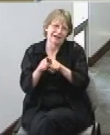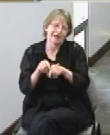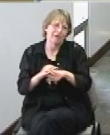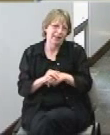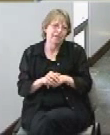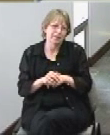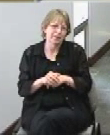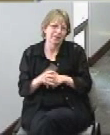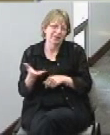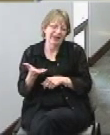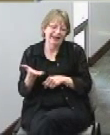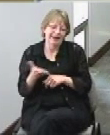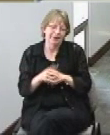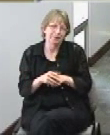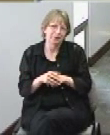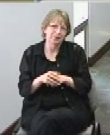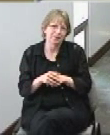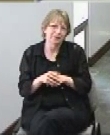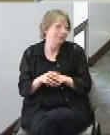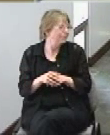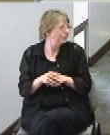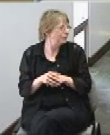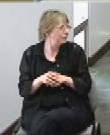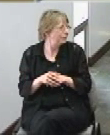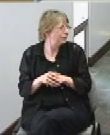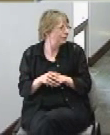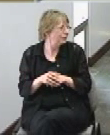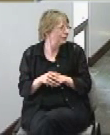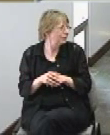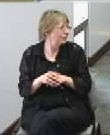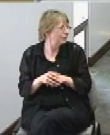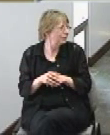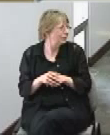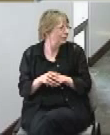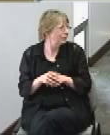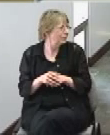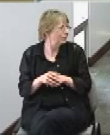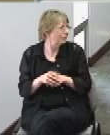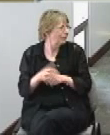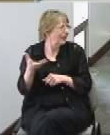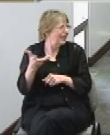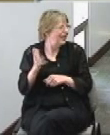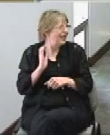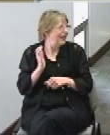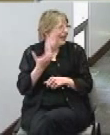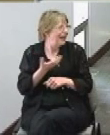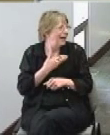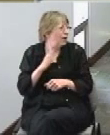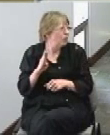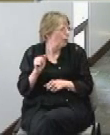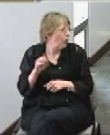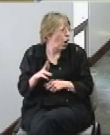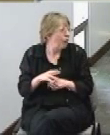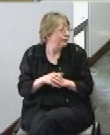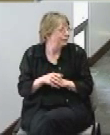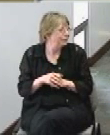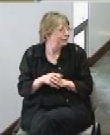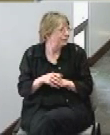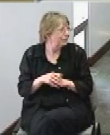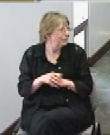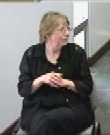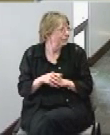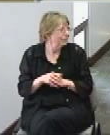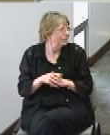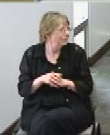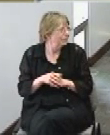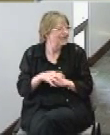so here's our our bar it's going to seat